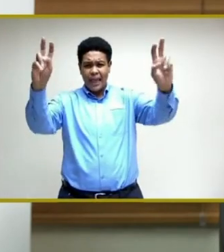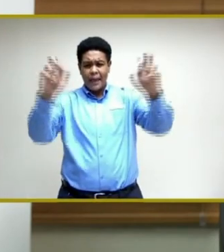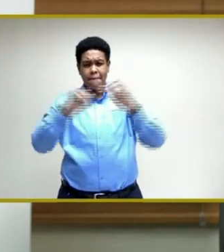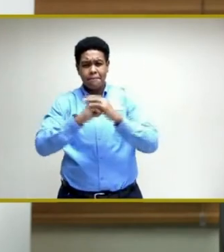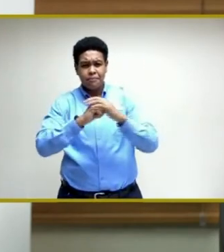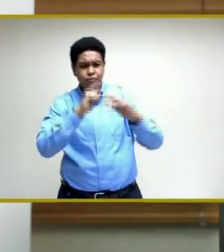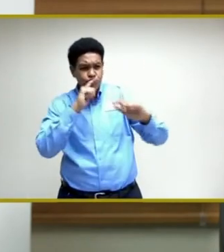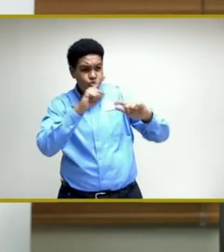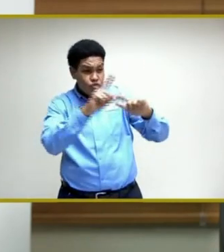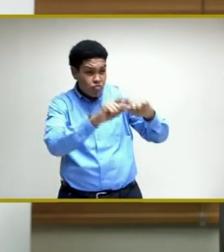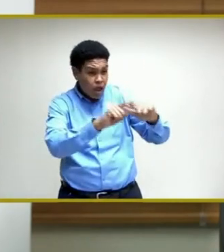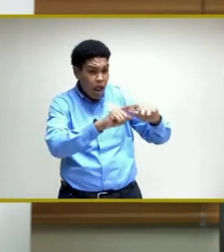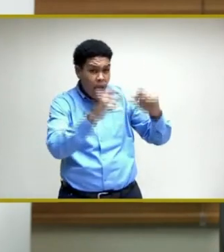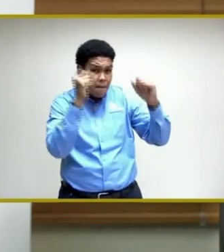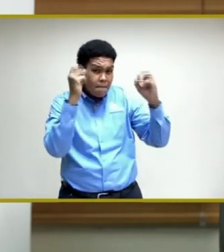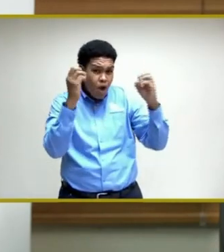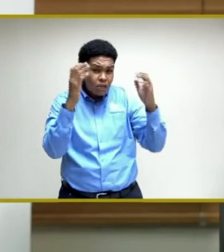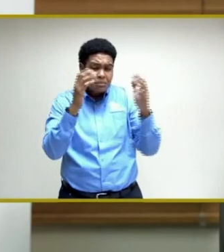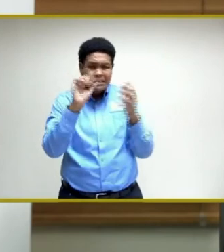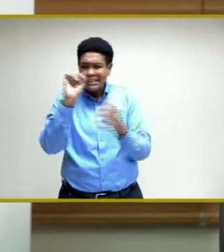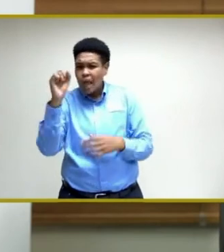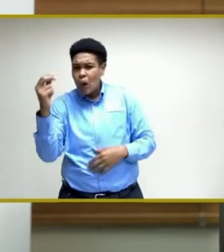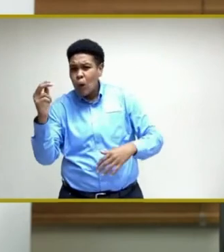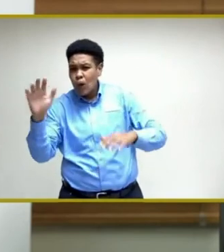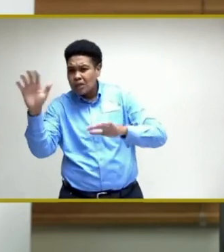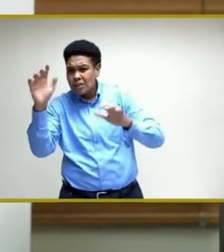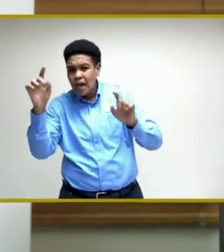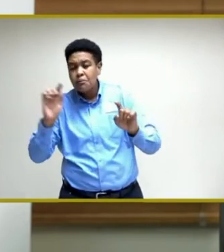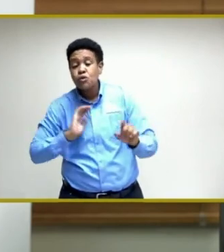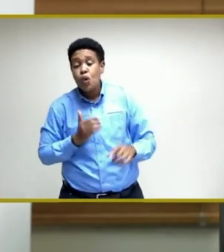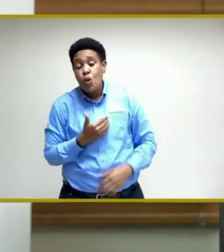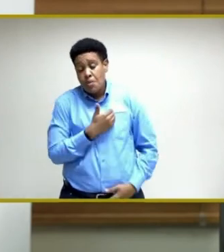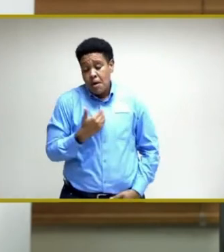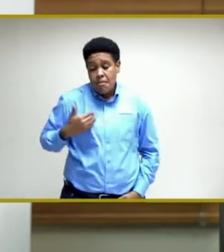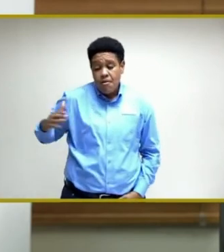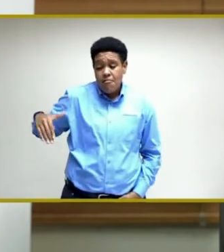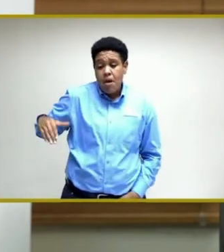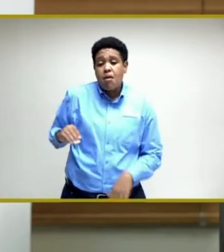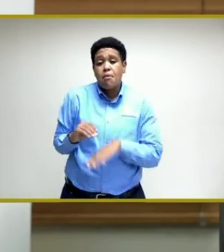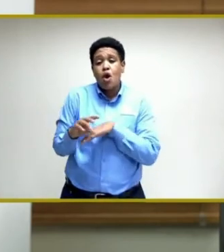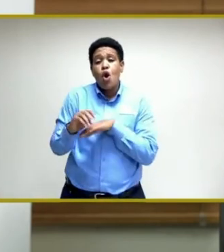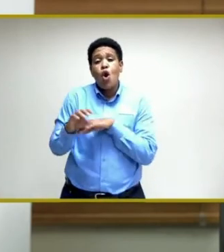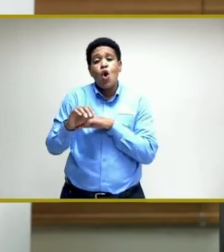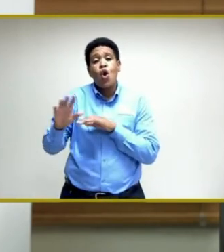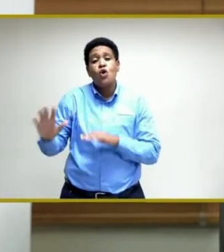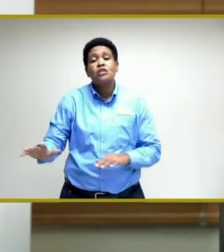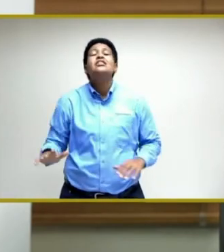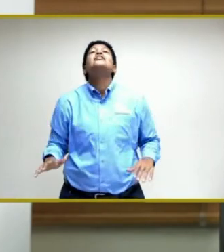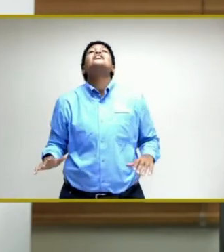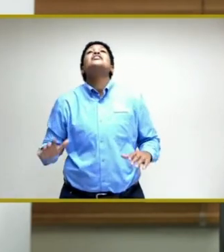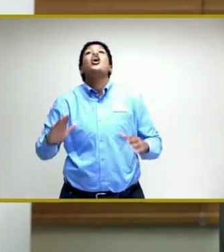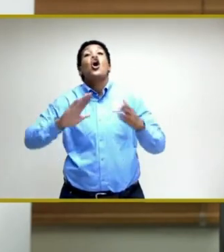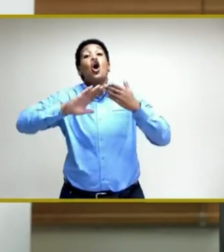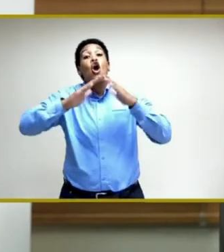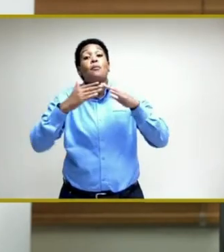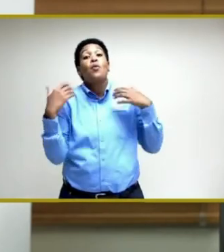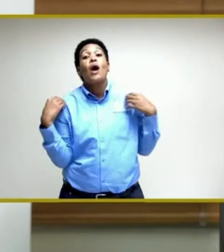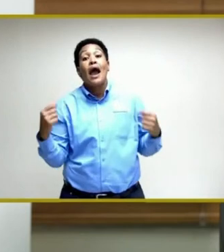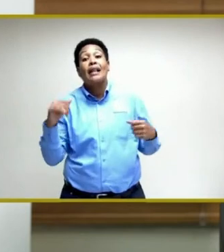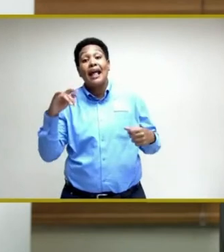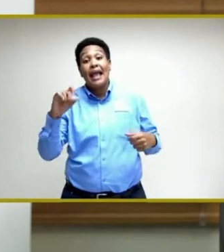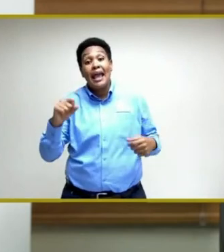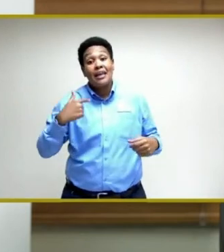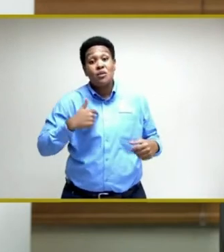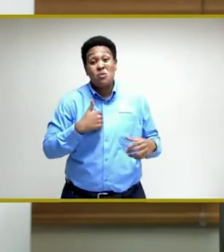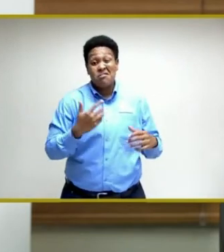relying on multiple stakeholders. And so our members of parliament, counselors, community health aides, we have